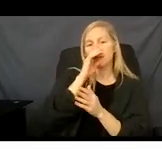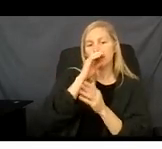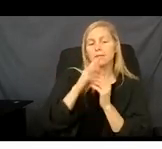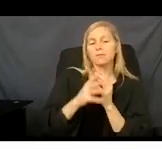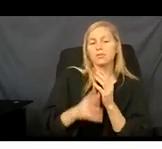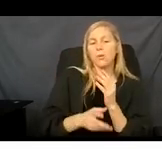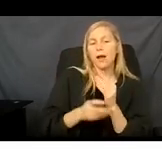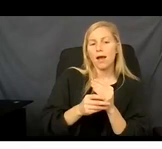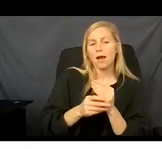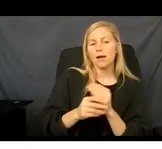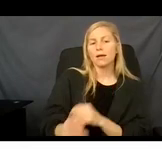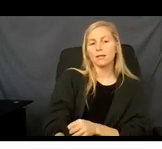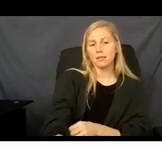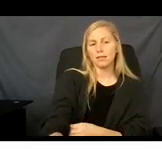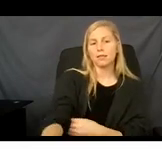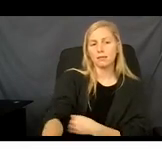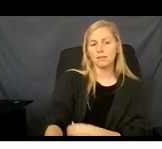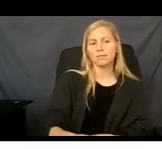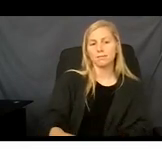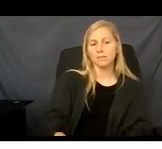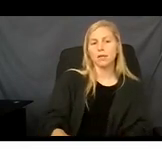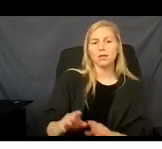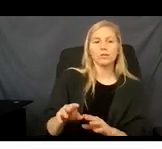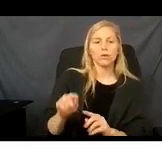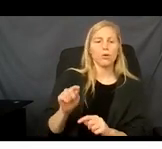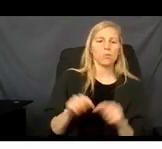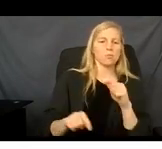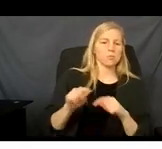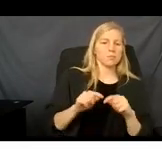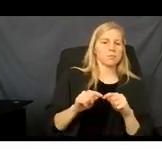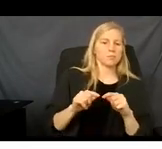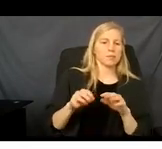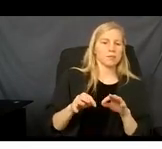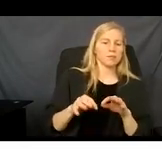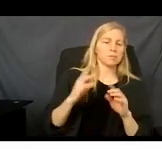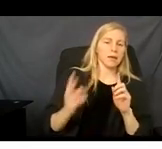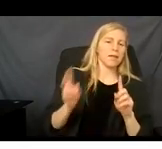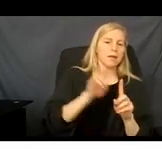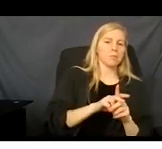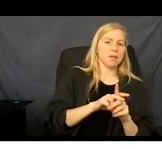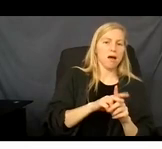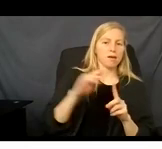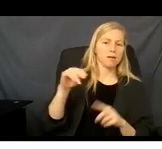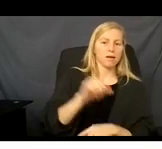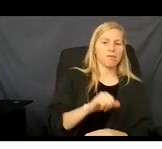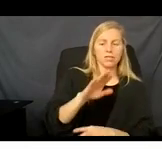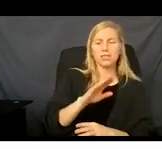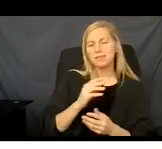from the beginning of the month of that application with the marketplace. I know it's a bit